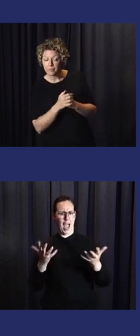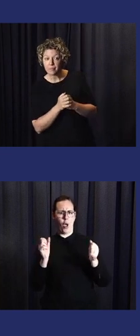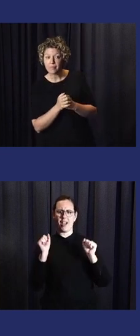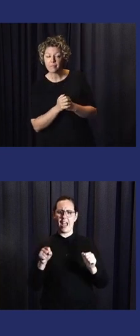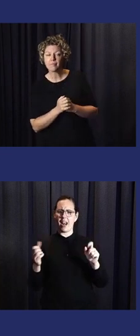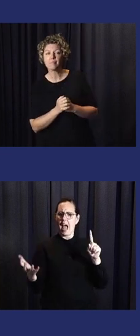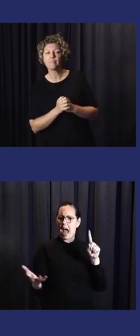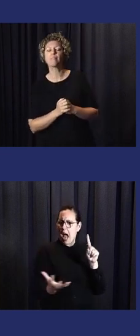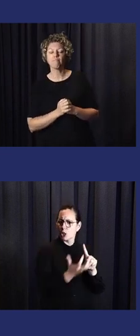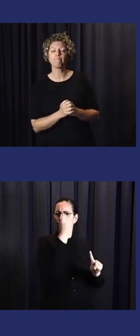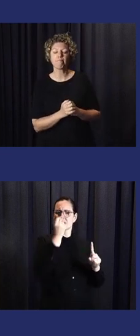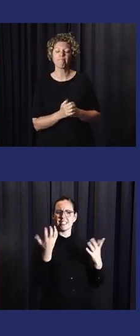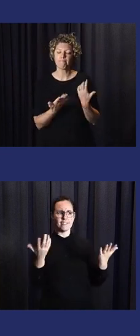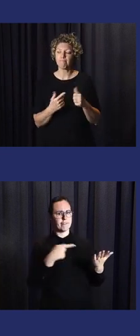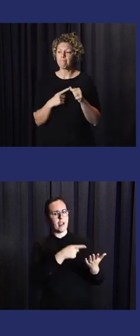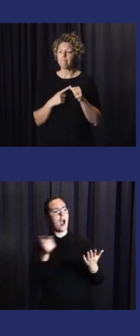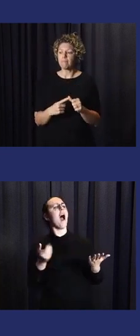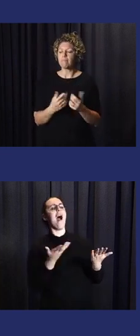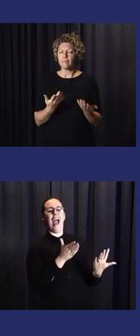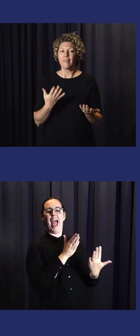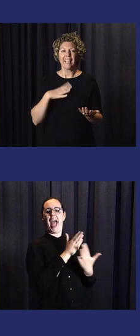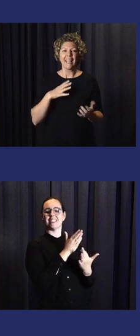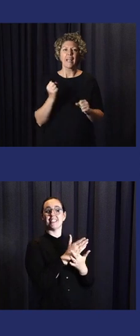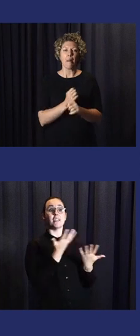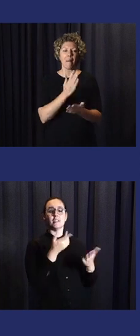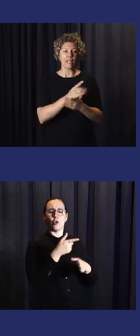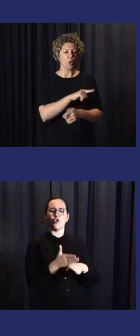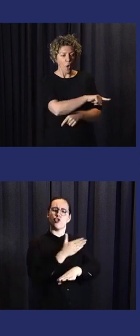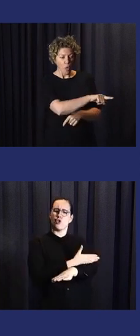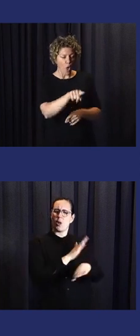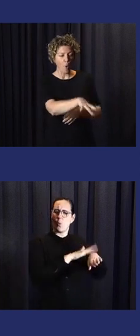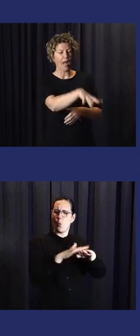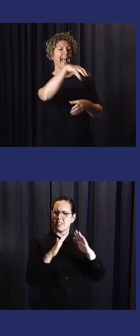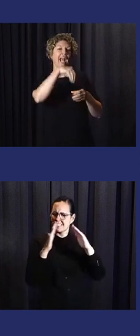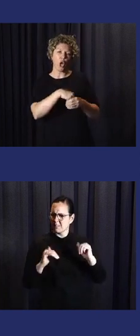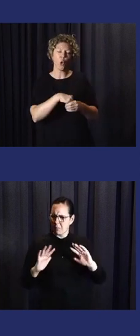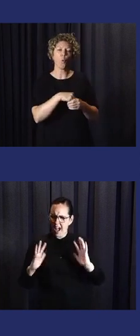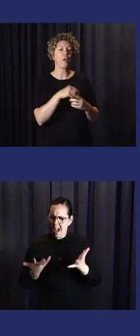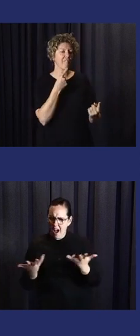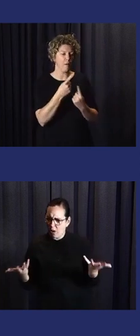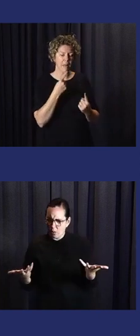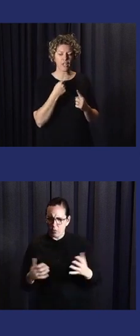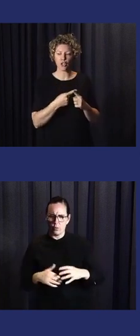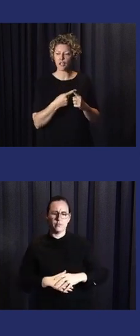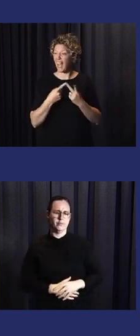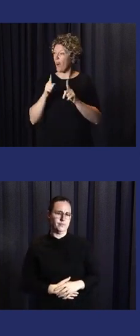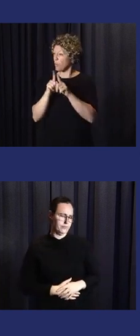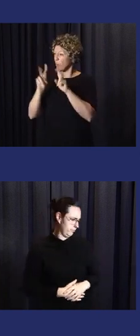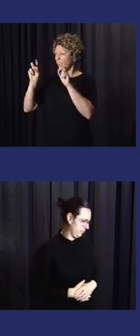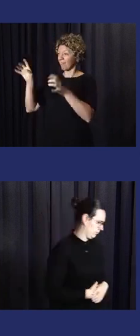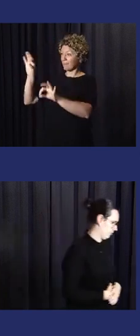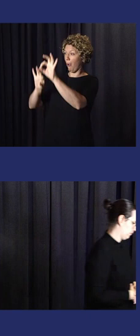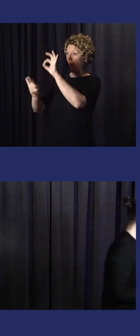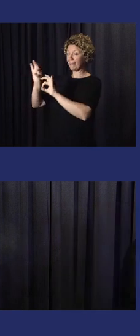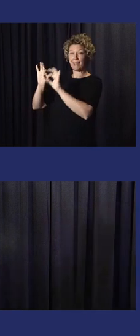it? Who wants to start with that one? Yeah. Yeah. I think we should not neglect the community